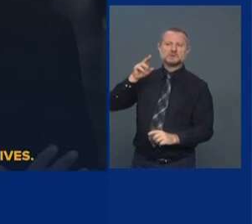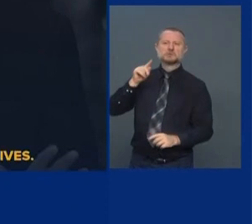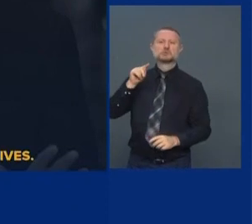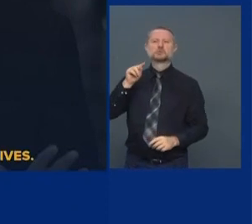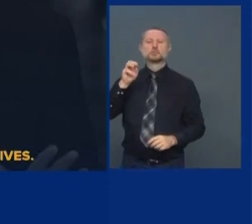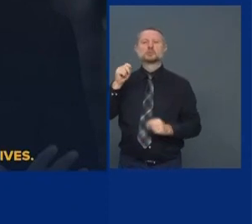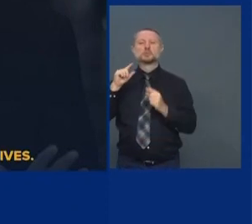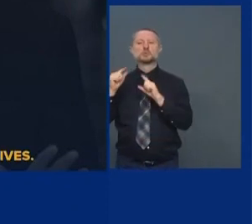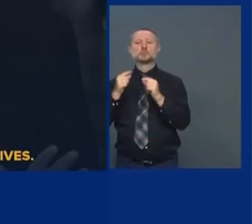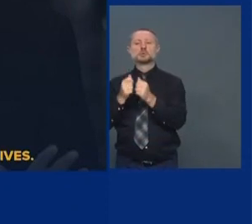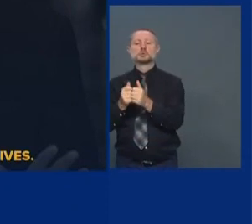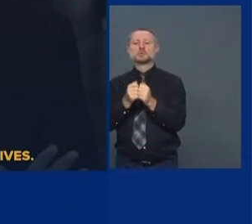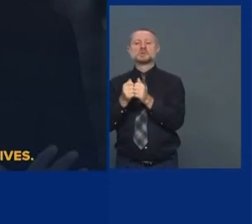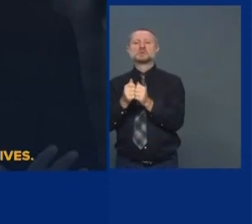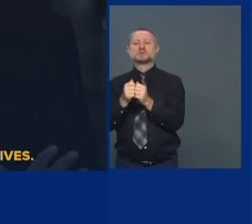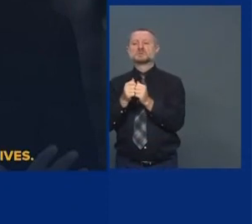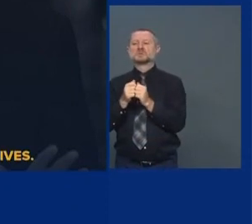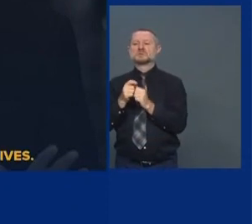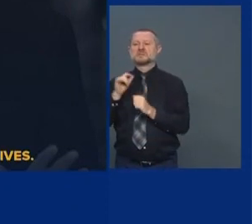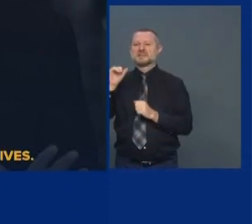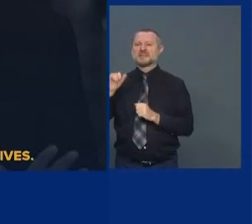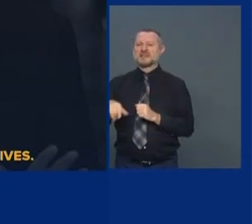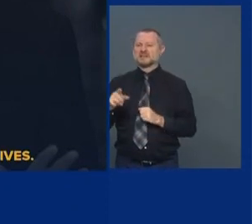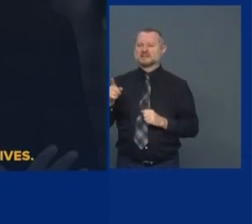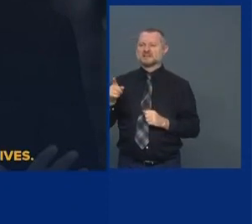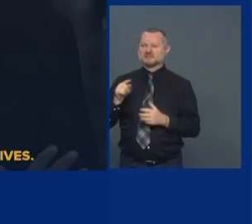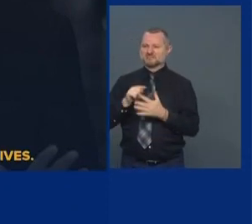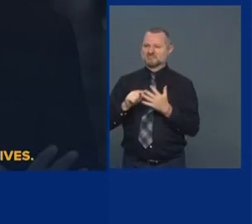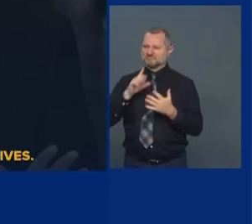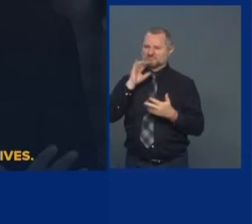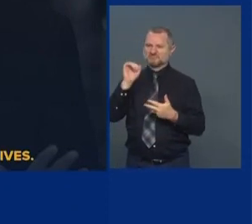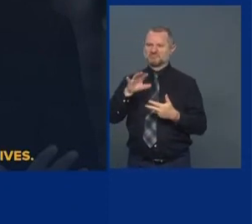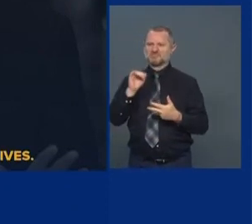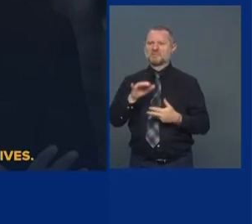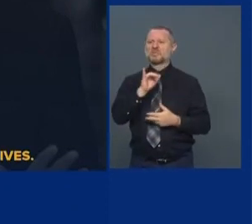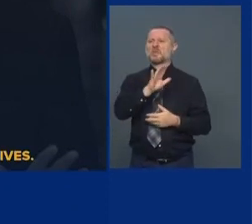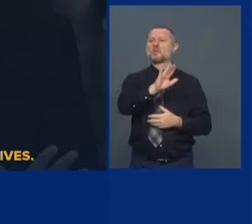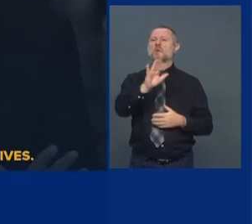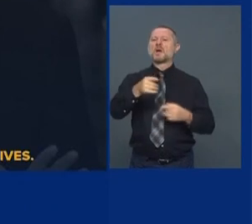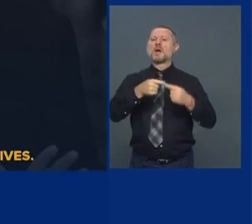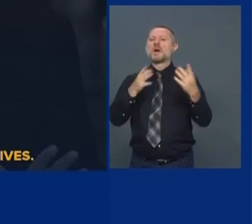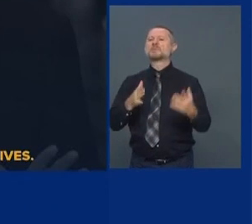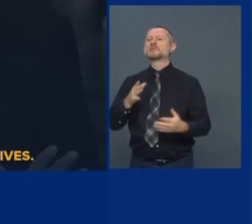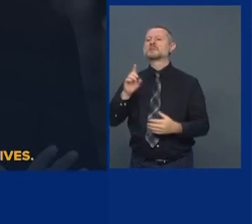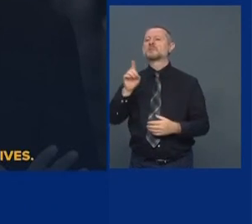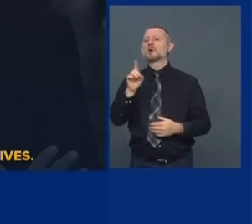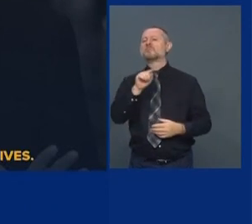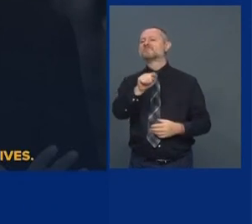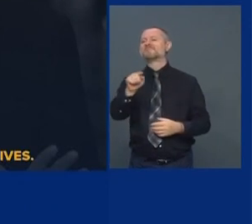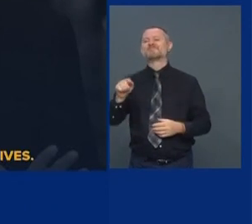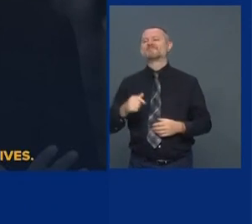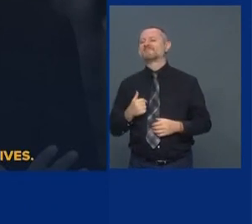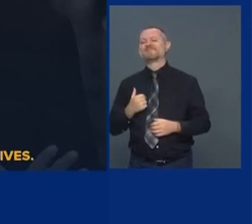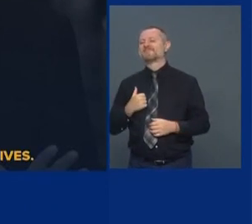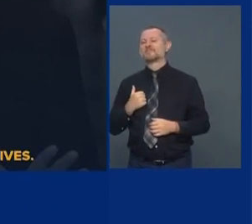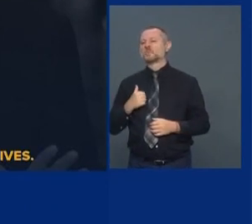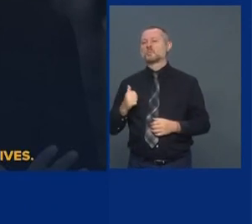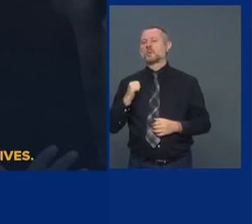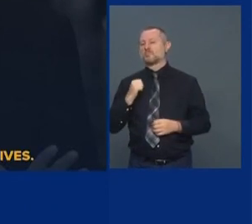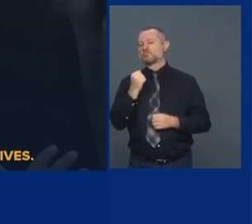These are the locations and the outposts of the enemies. So don't provide them any funding,